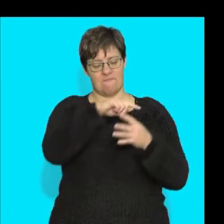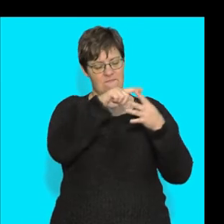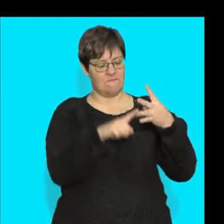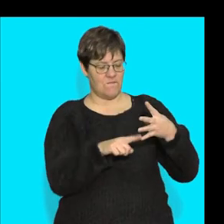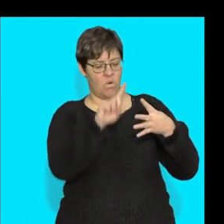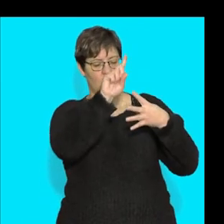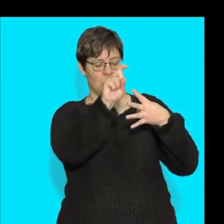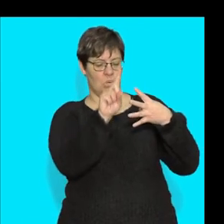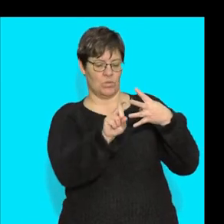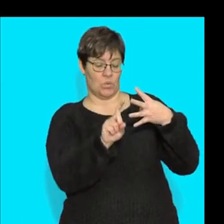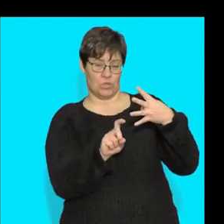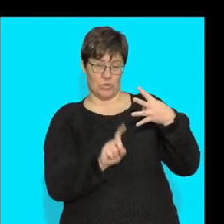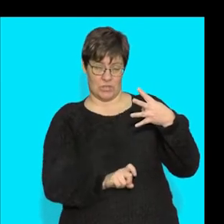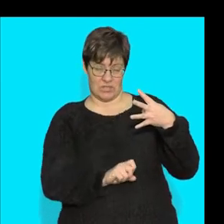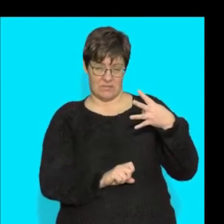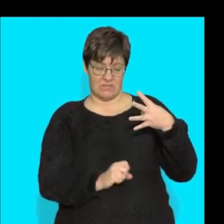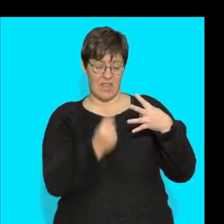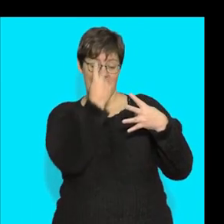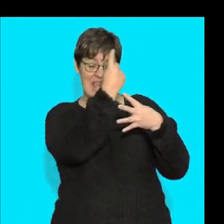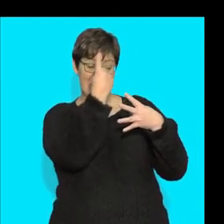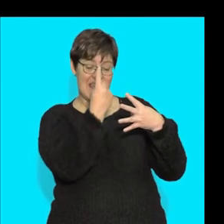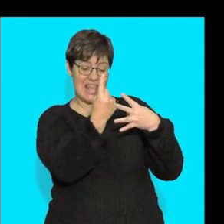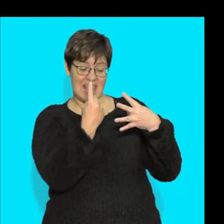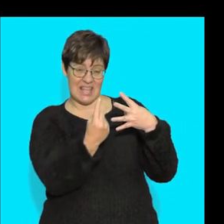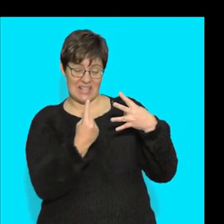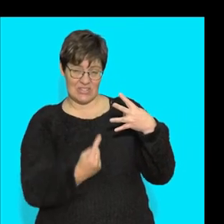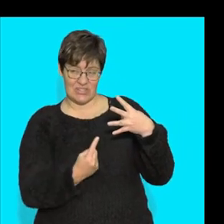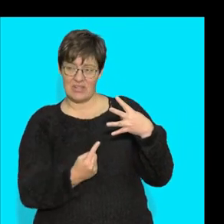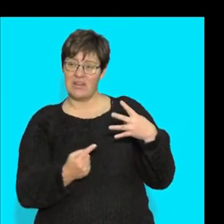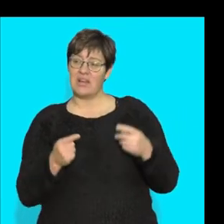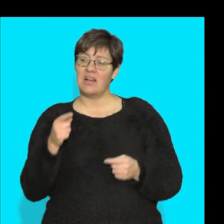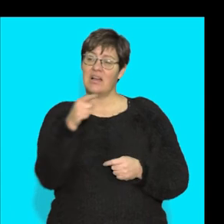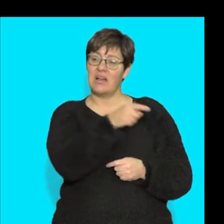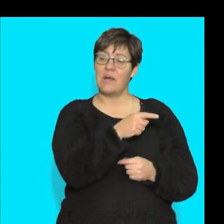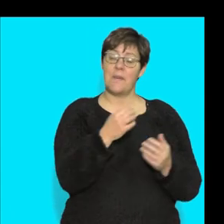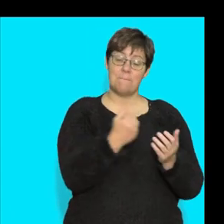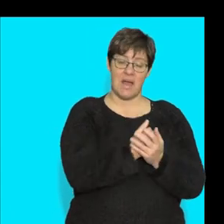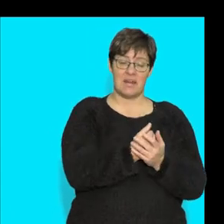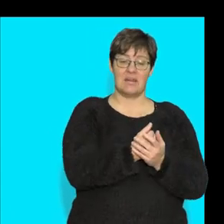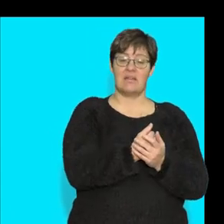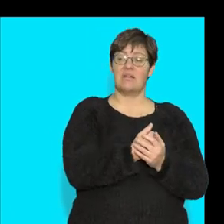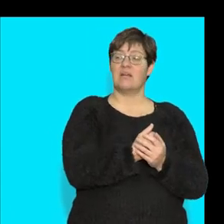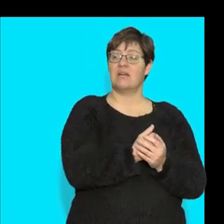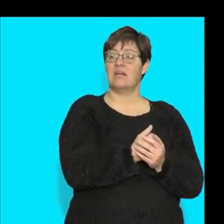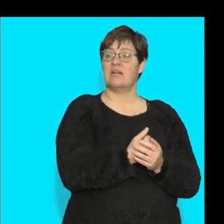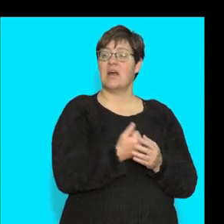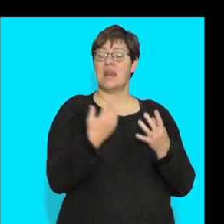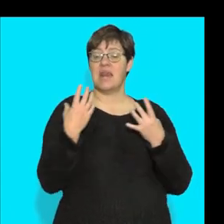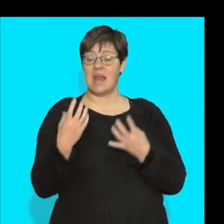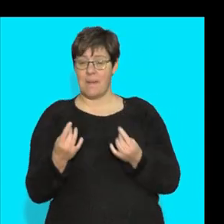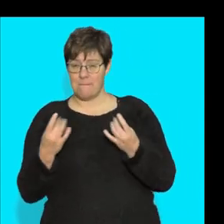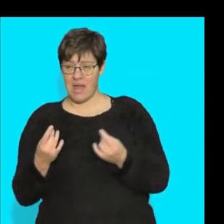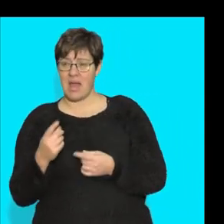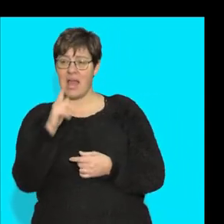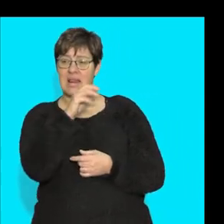questions here and for each of them let's go back very important the letter and the